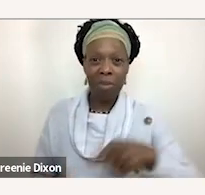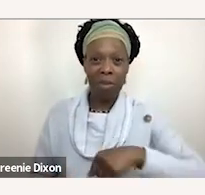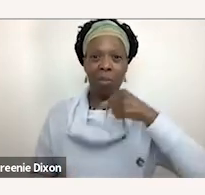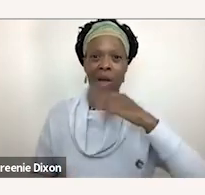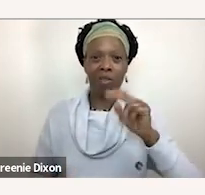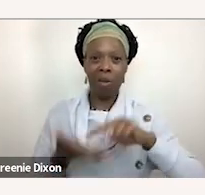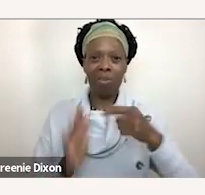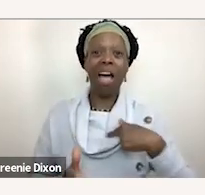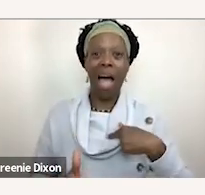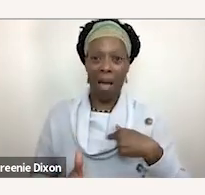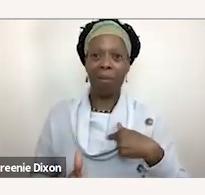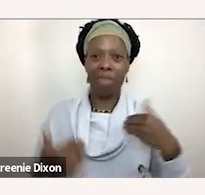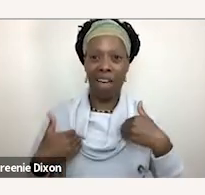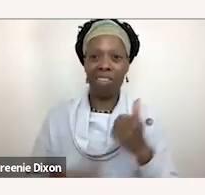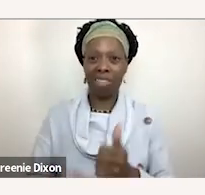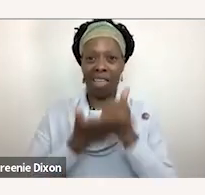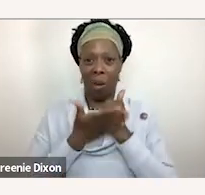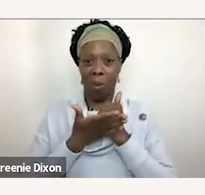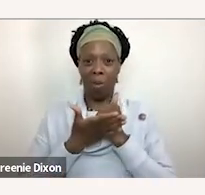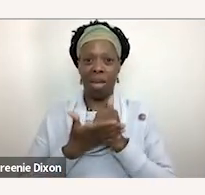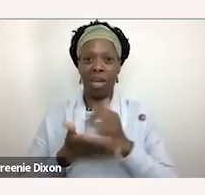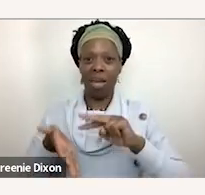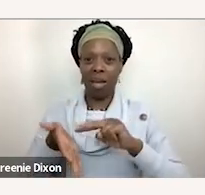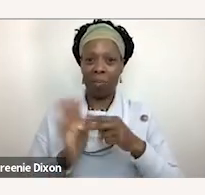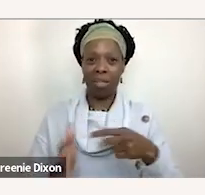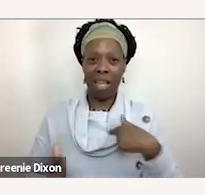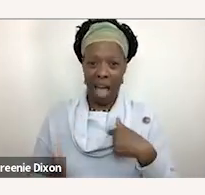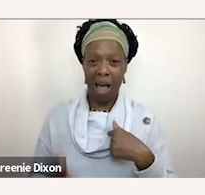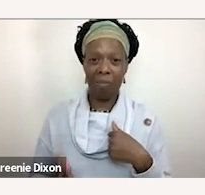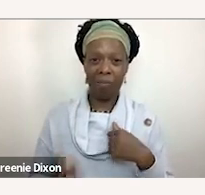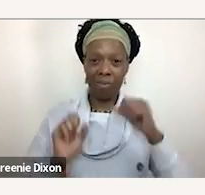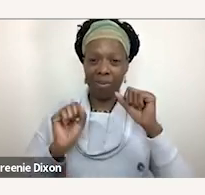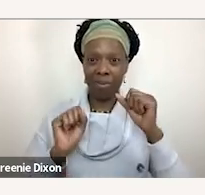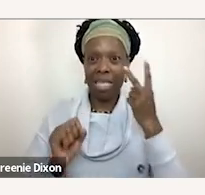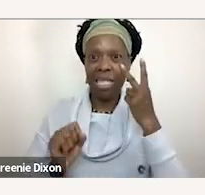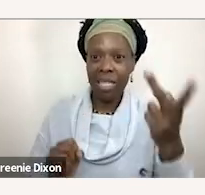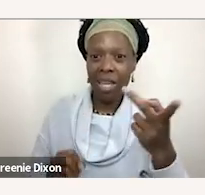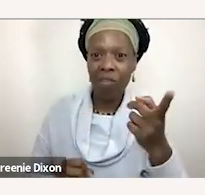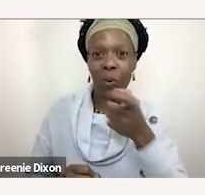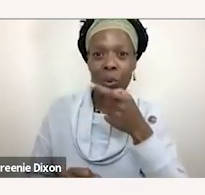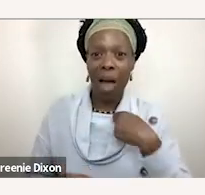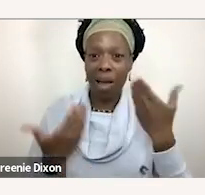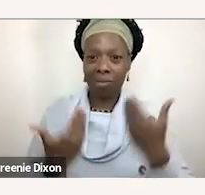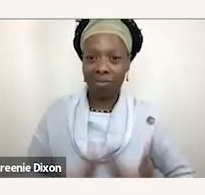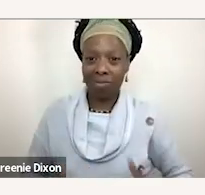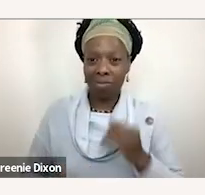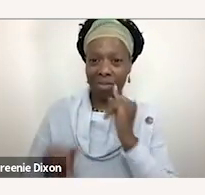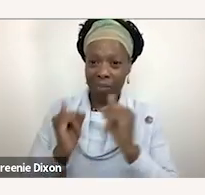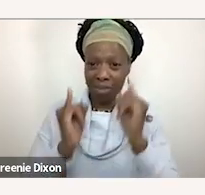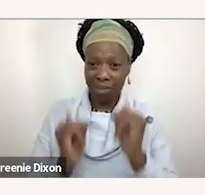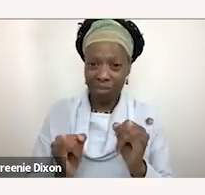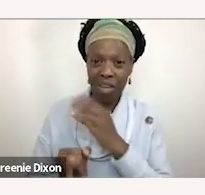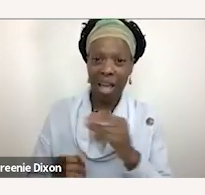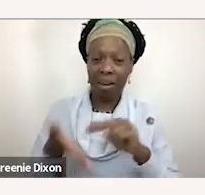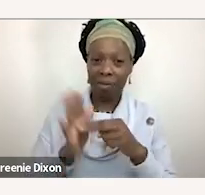means that i'm getting the help that i need it means that i'm you know i'm getting seen for who i am as an individual and that you know